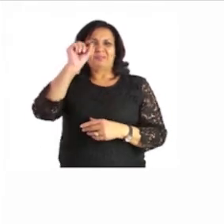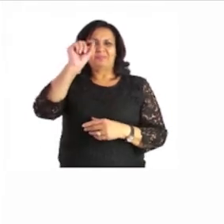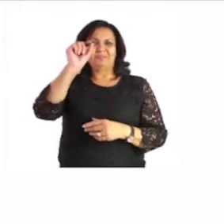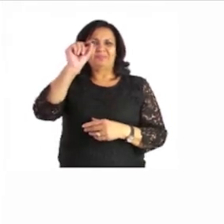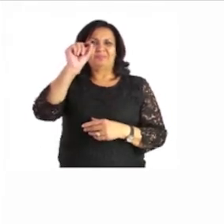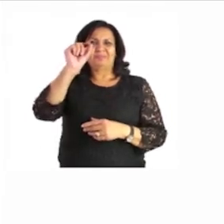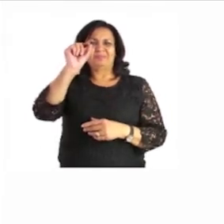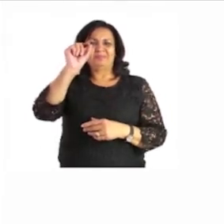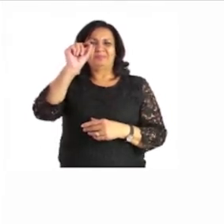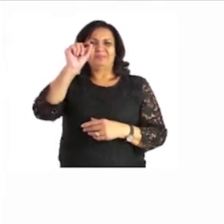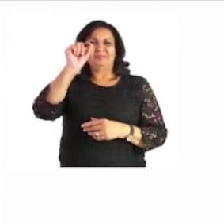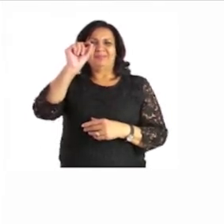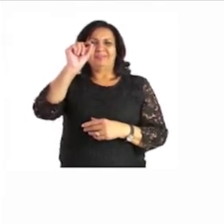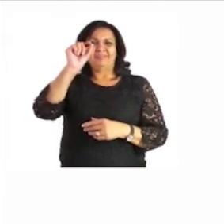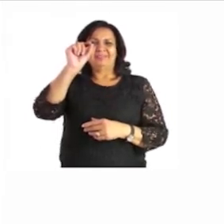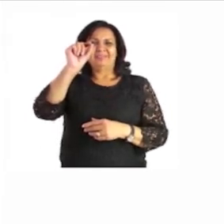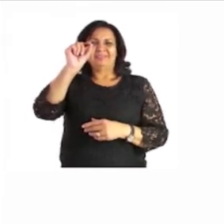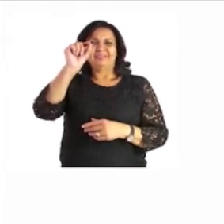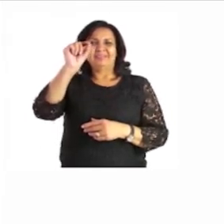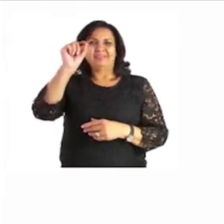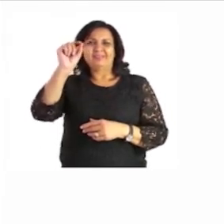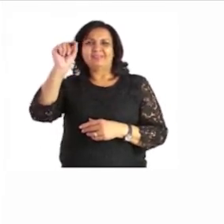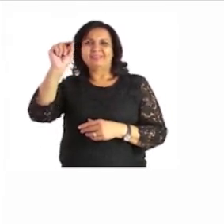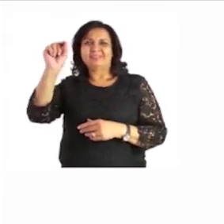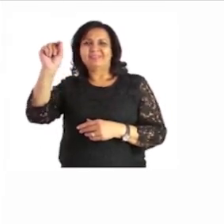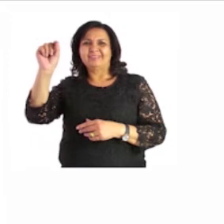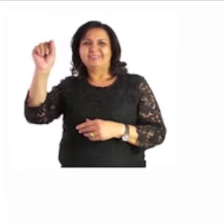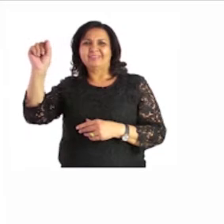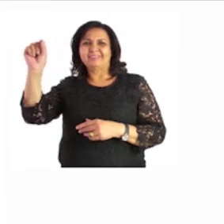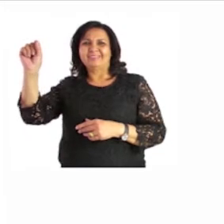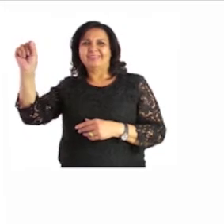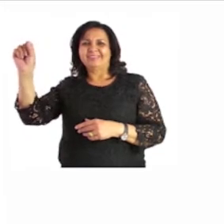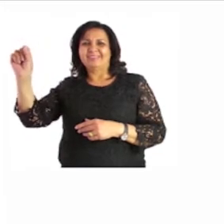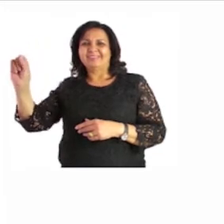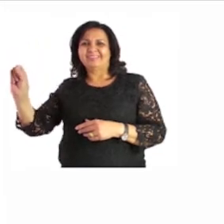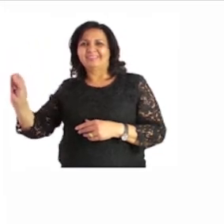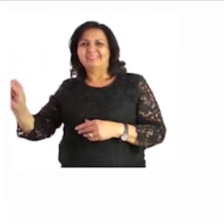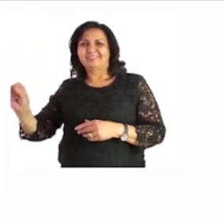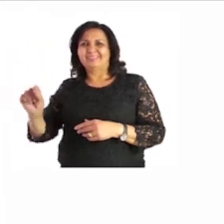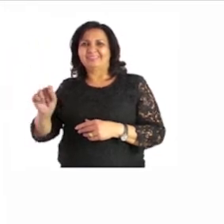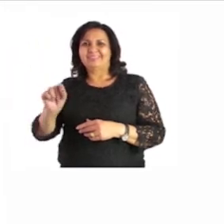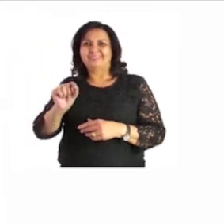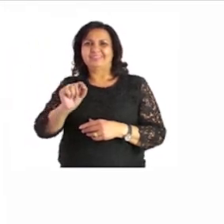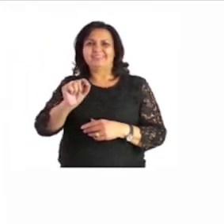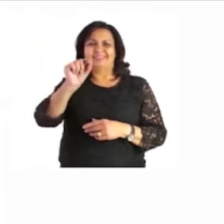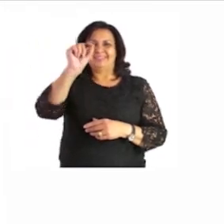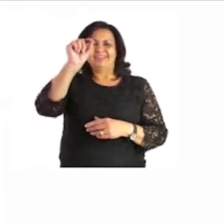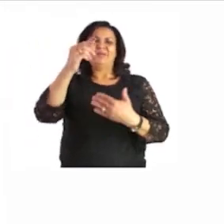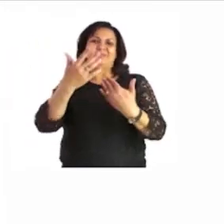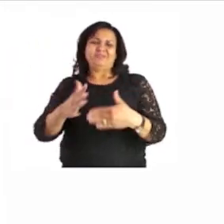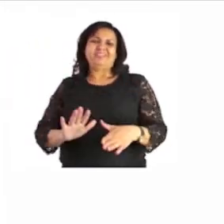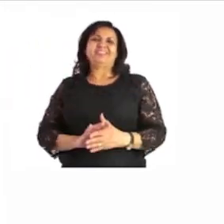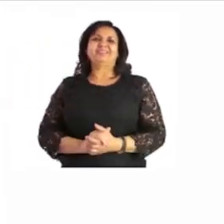start at the top and trace over that well done now this is going